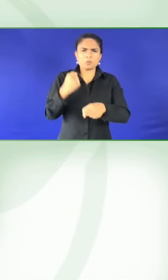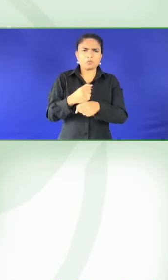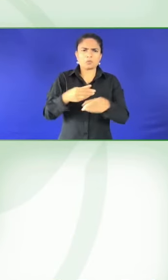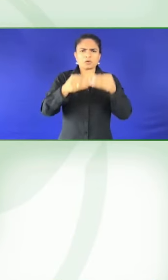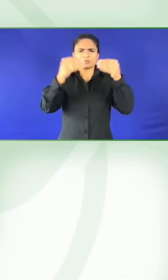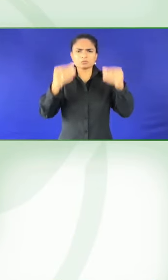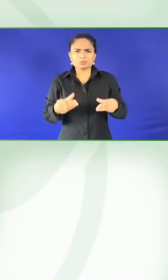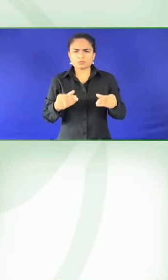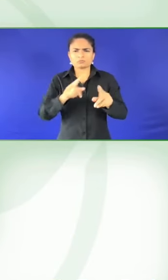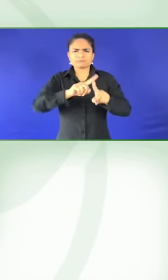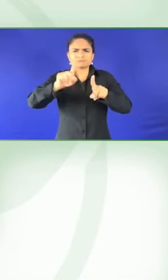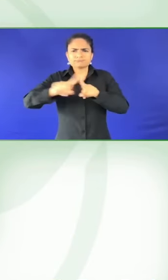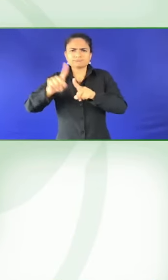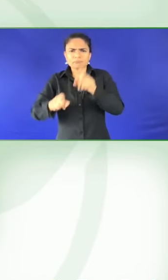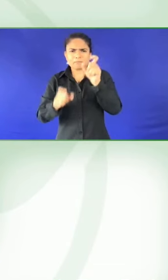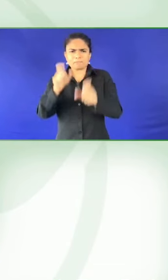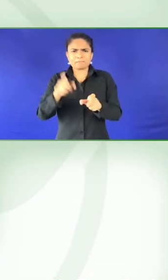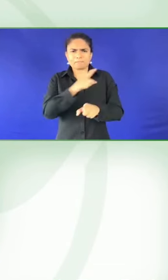see here?